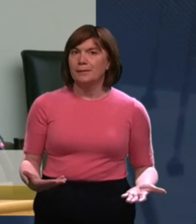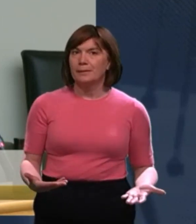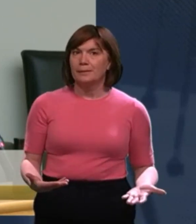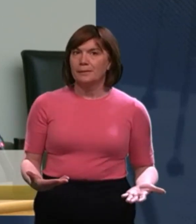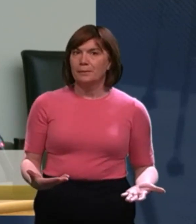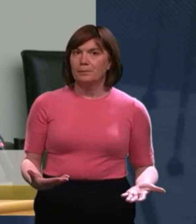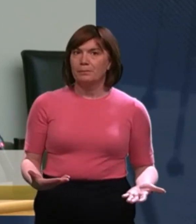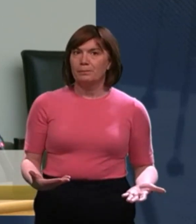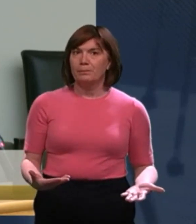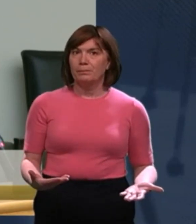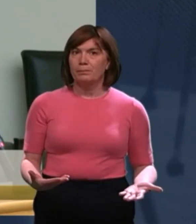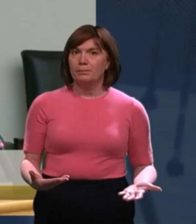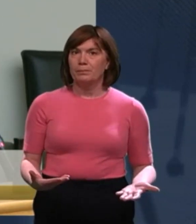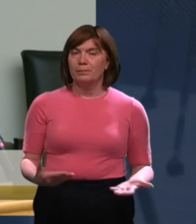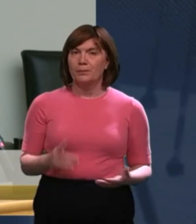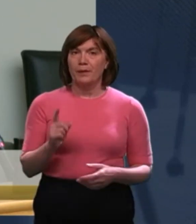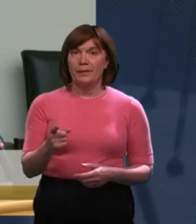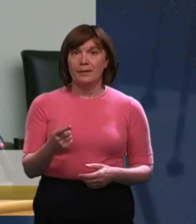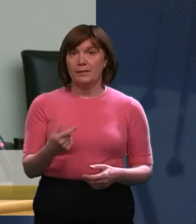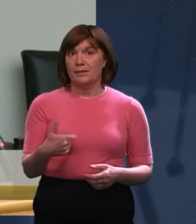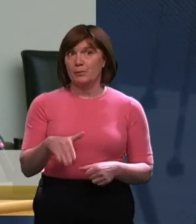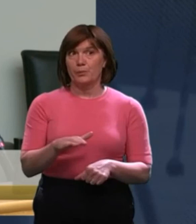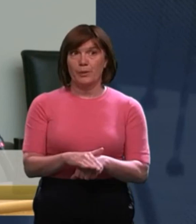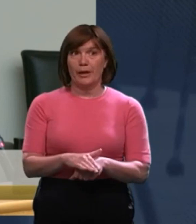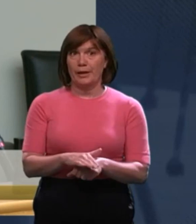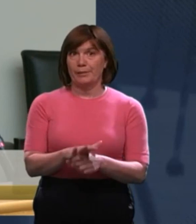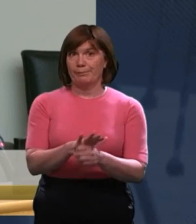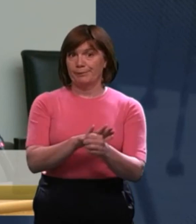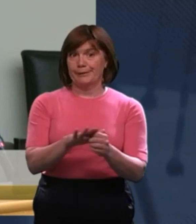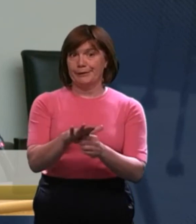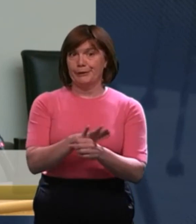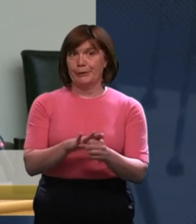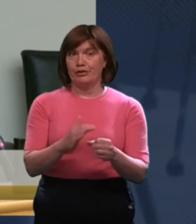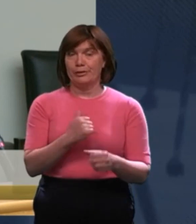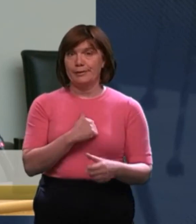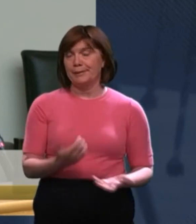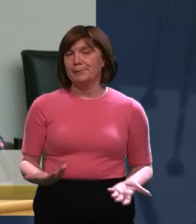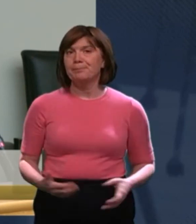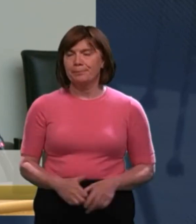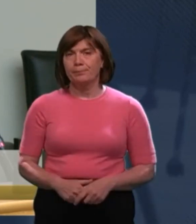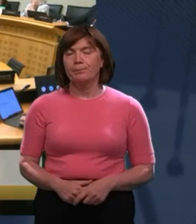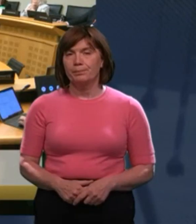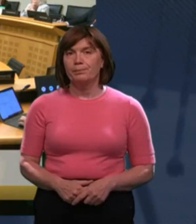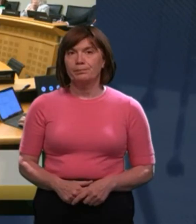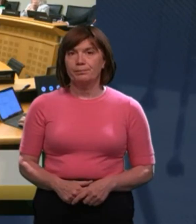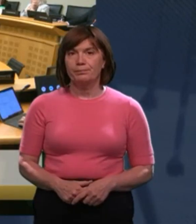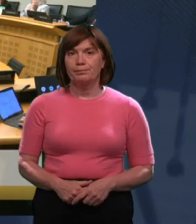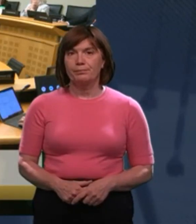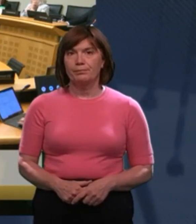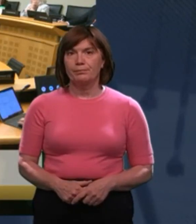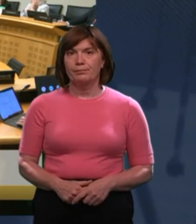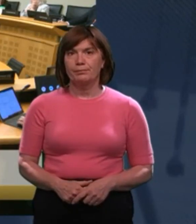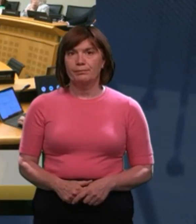So, I think that's where we're at, really, yeah. Okay. All right. Thank you. Now,